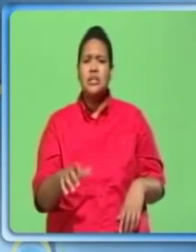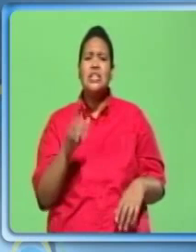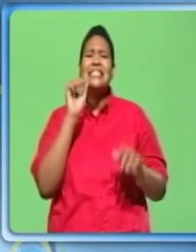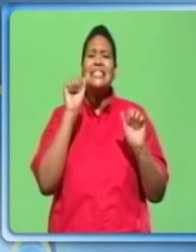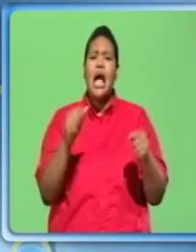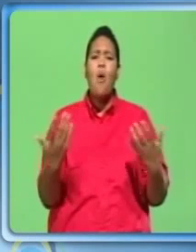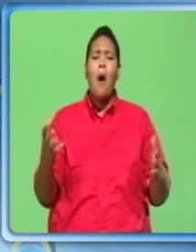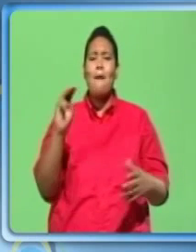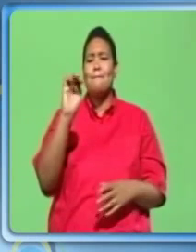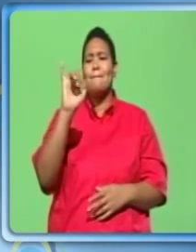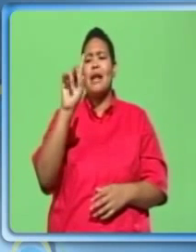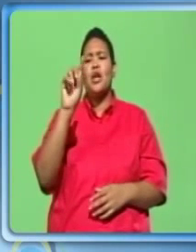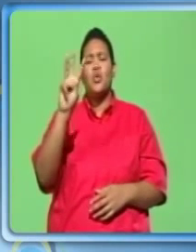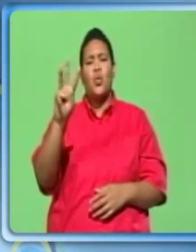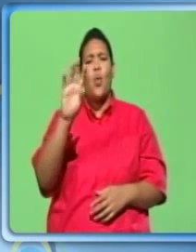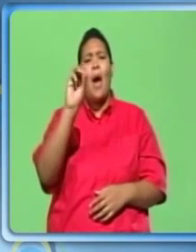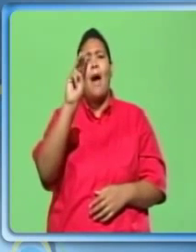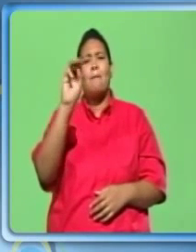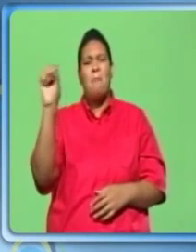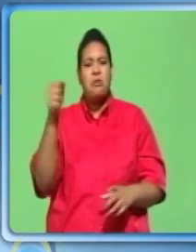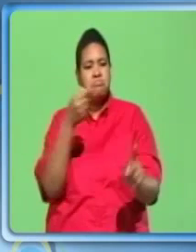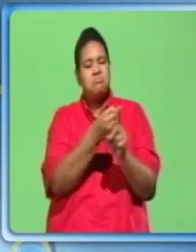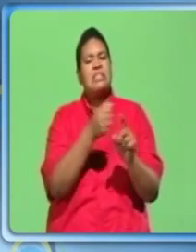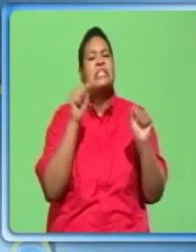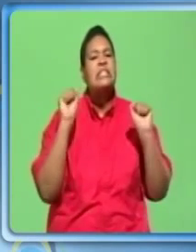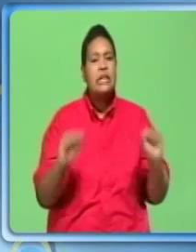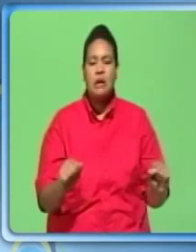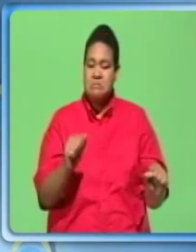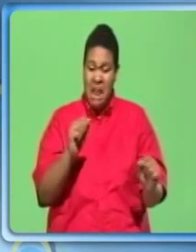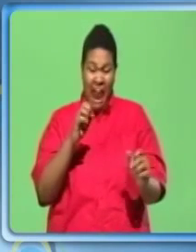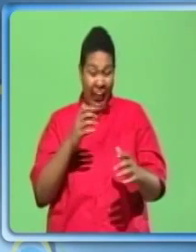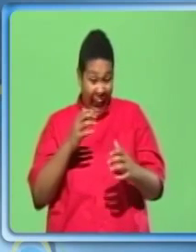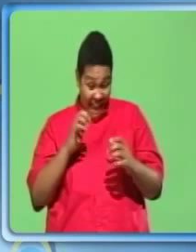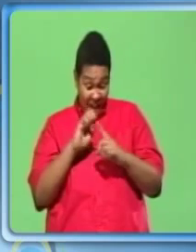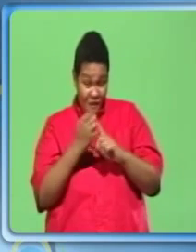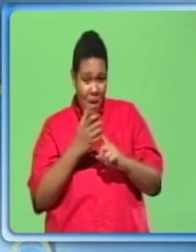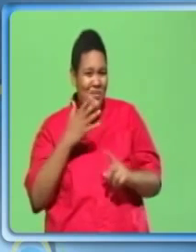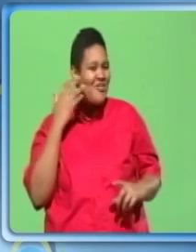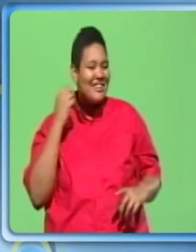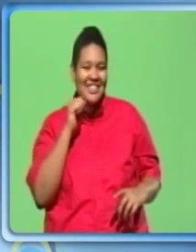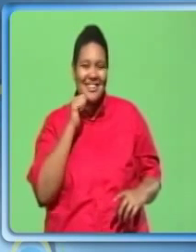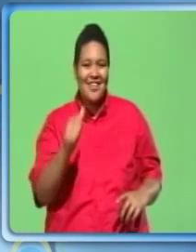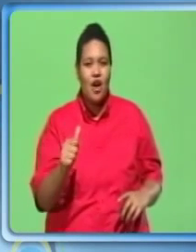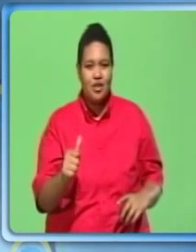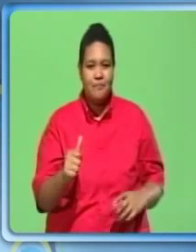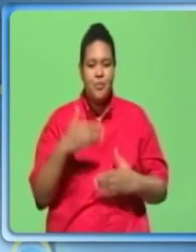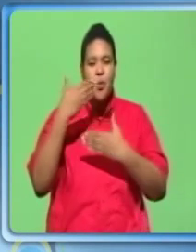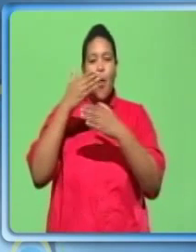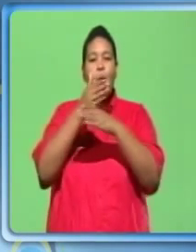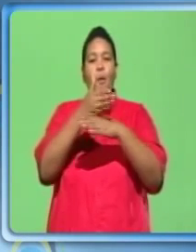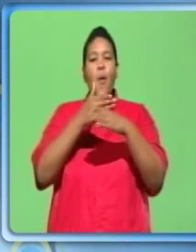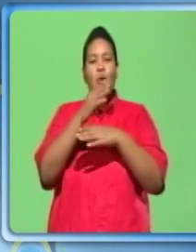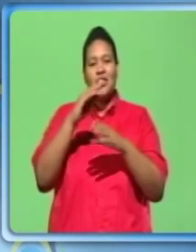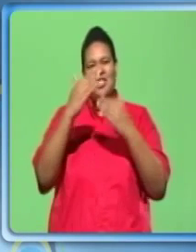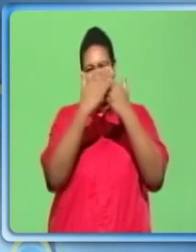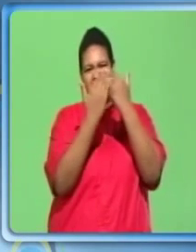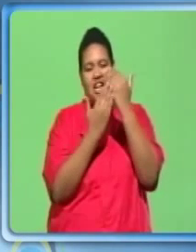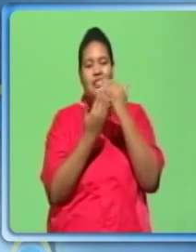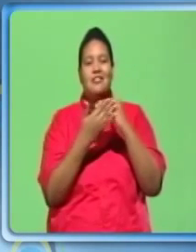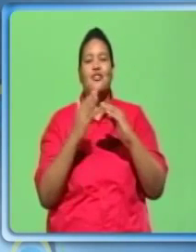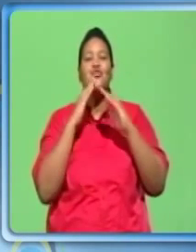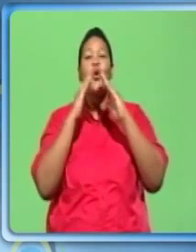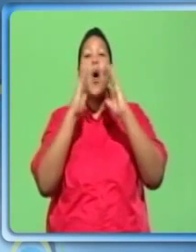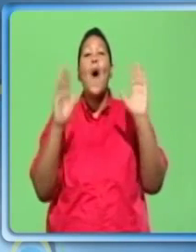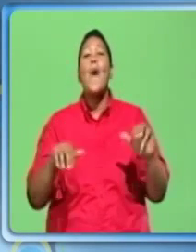and moss. Environmentally unfriendly. Wood shingles or shakes. House style.